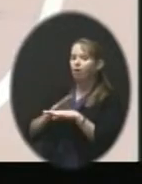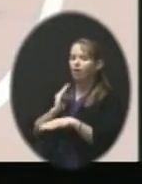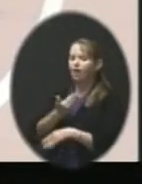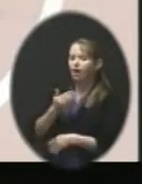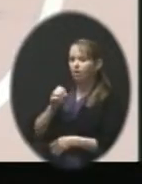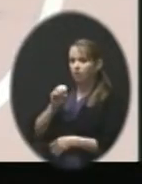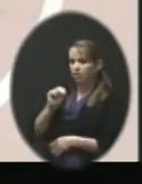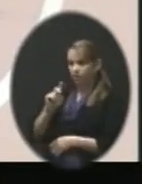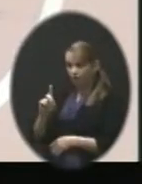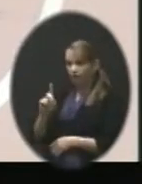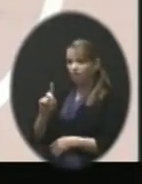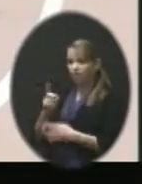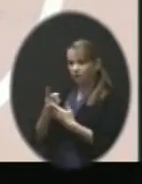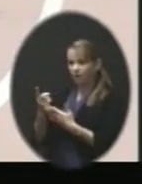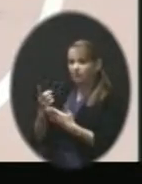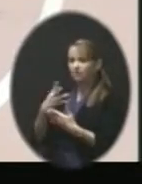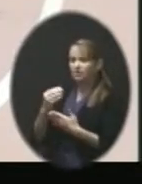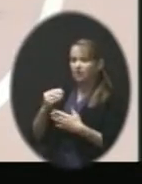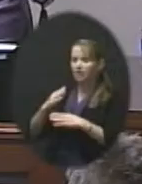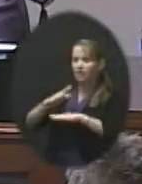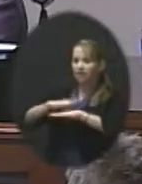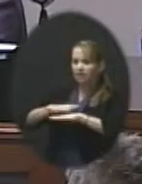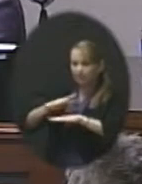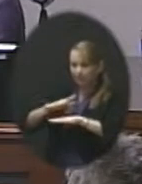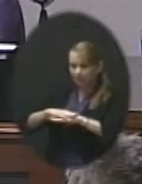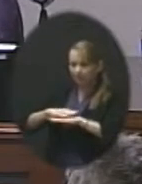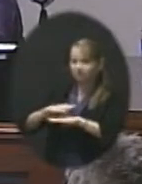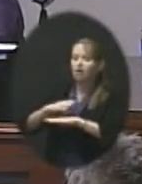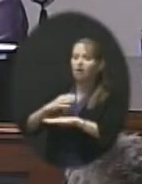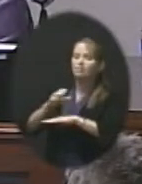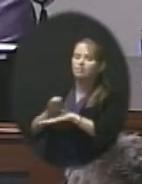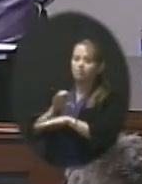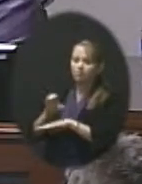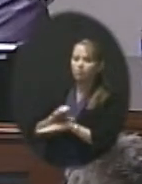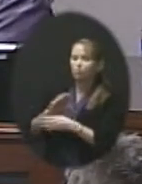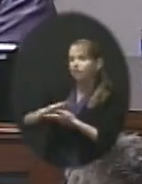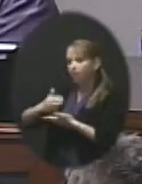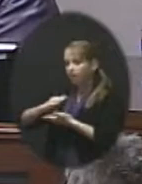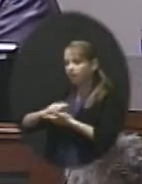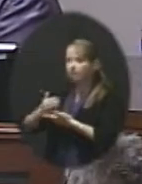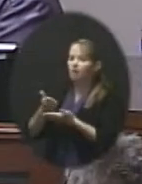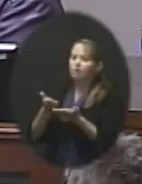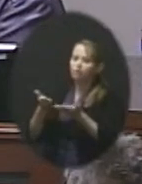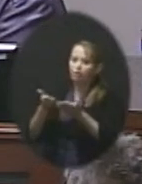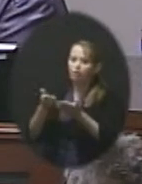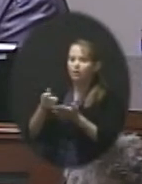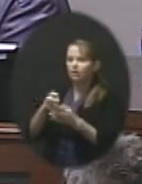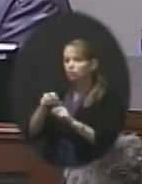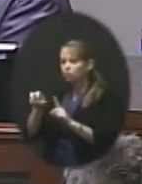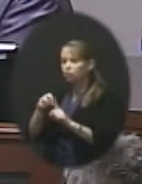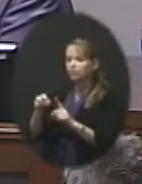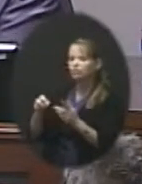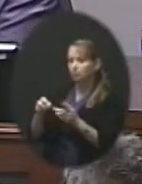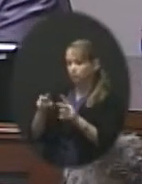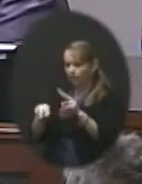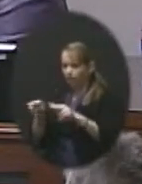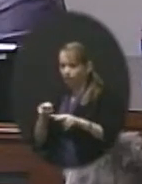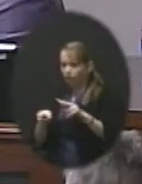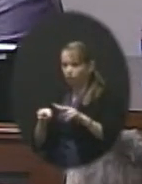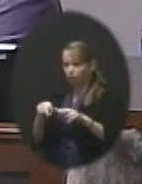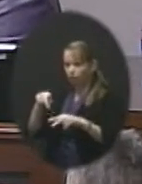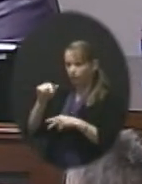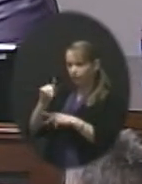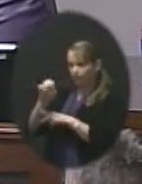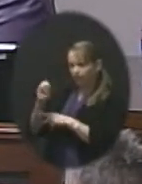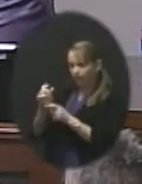the desktops and laptops, but servers and switches and routers and all kinds of things. We monitor for those patches all the time. We